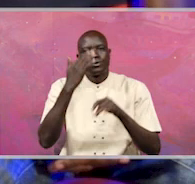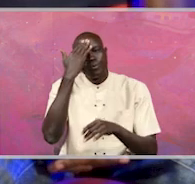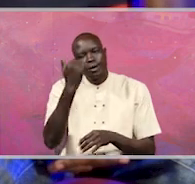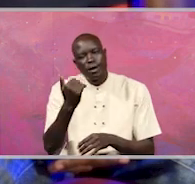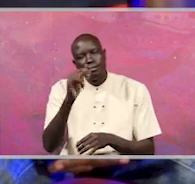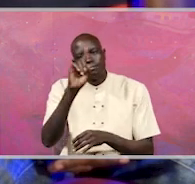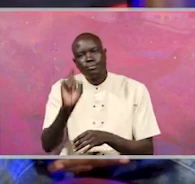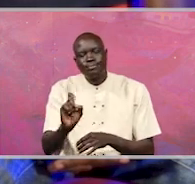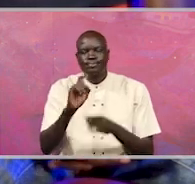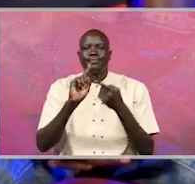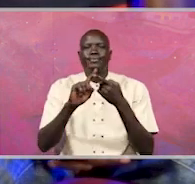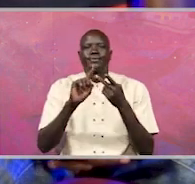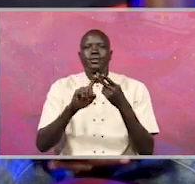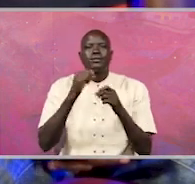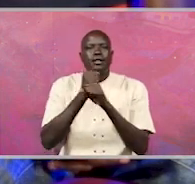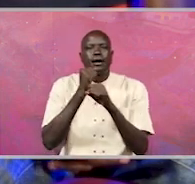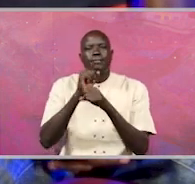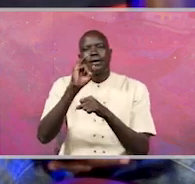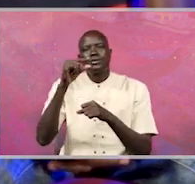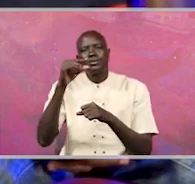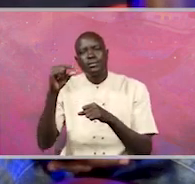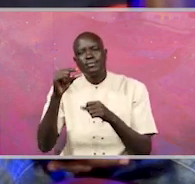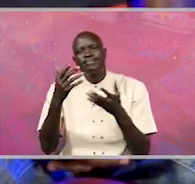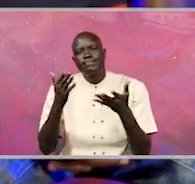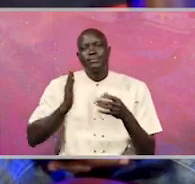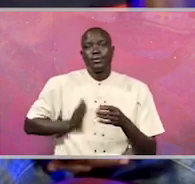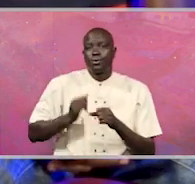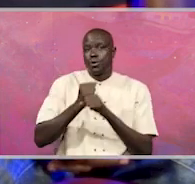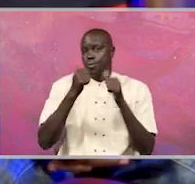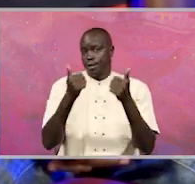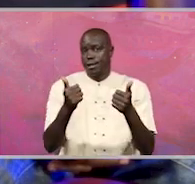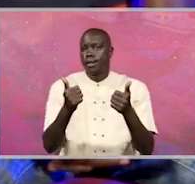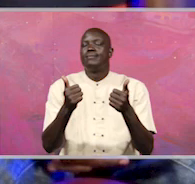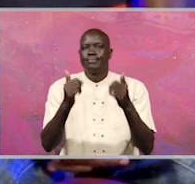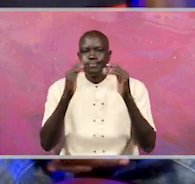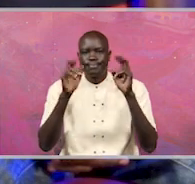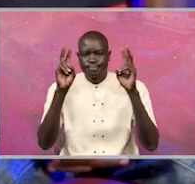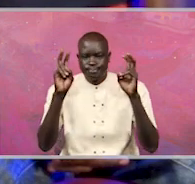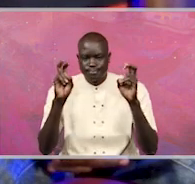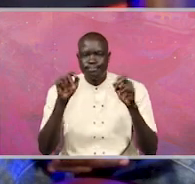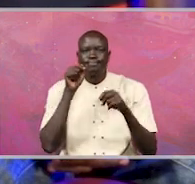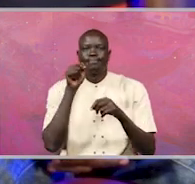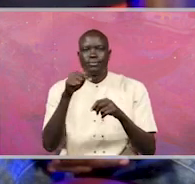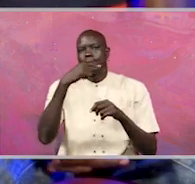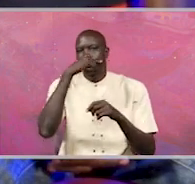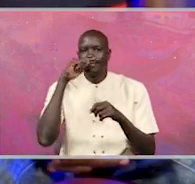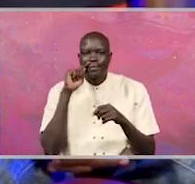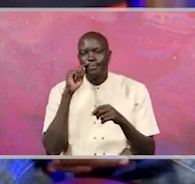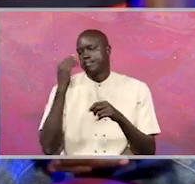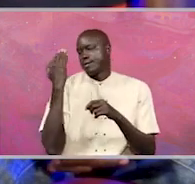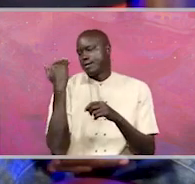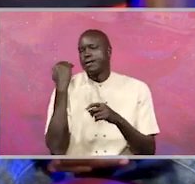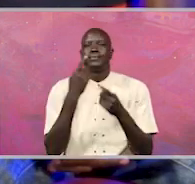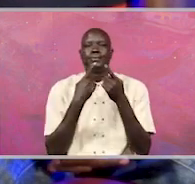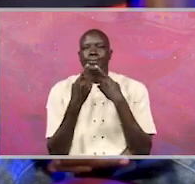Are her staff credible? Those are just some of the things that the president of this country asked about the IGG during his